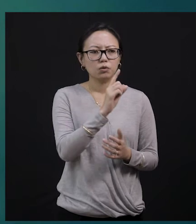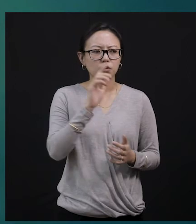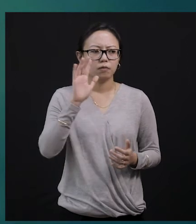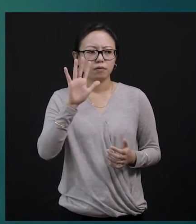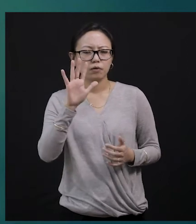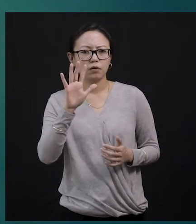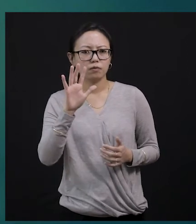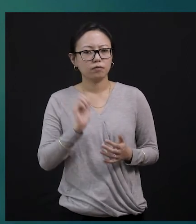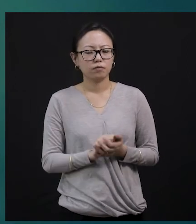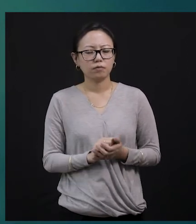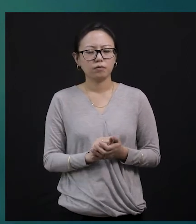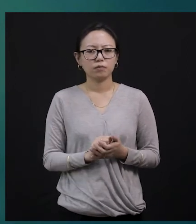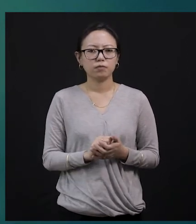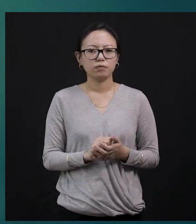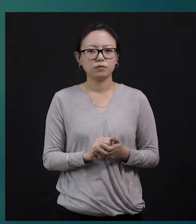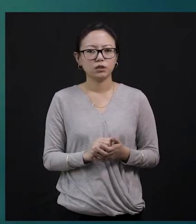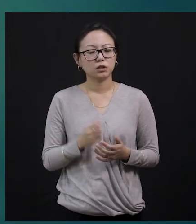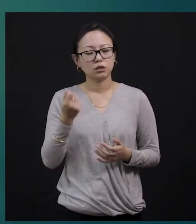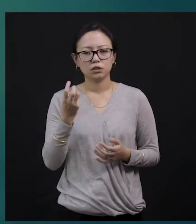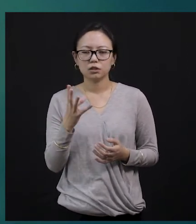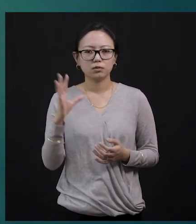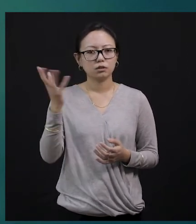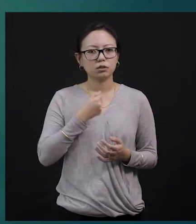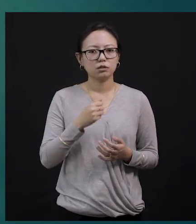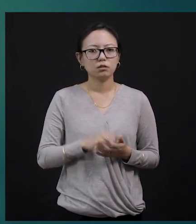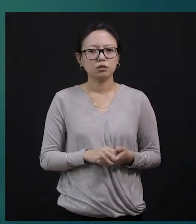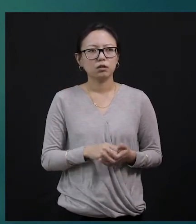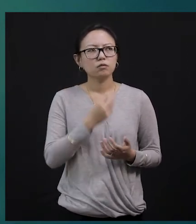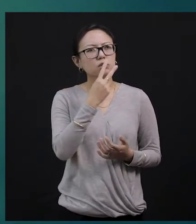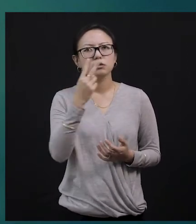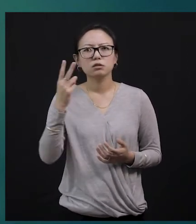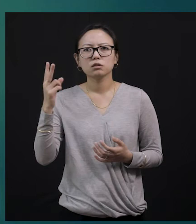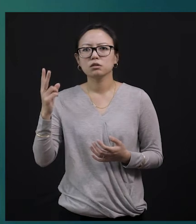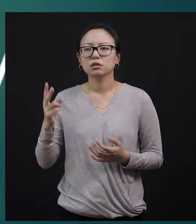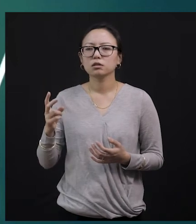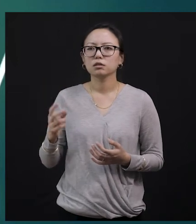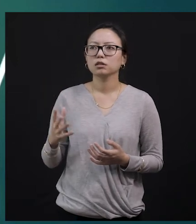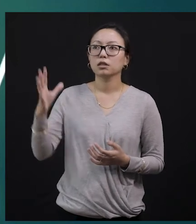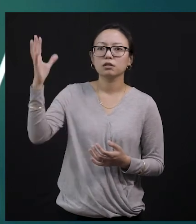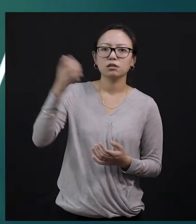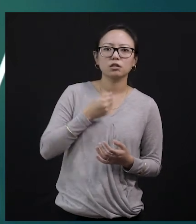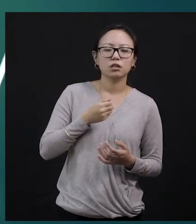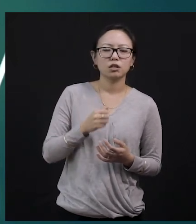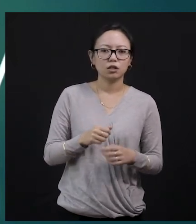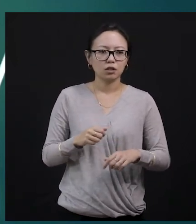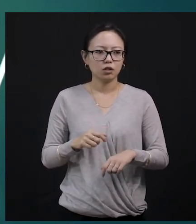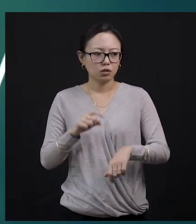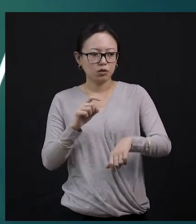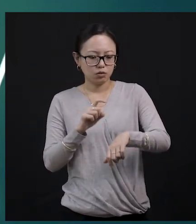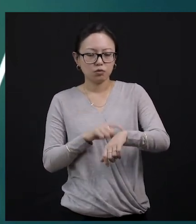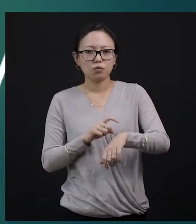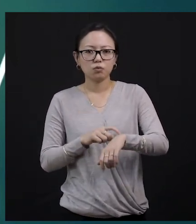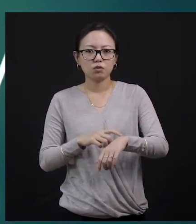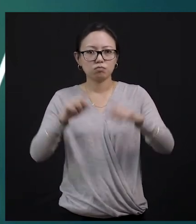that there was a clock, okay? You know what is a clock, right? He found a clock that is worth 15 rupees. See, this is